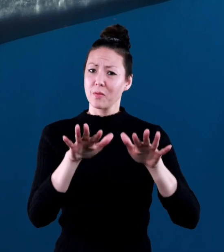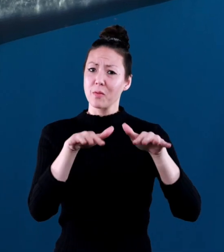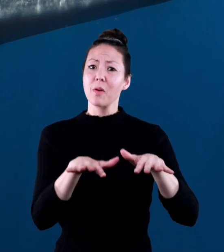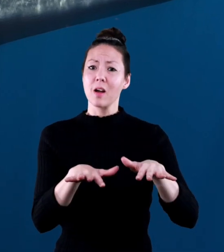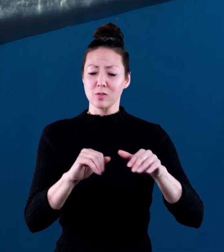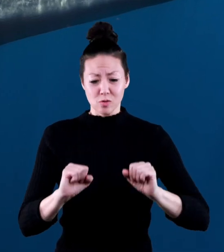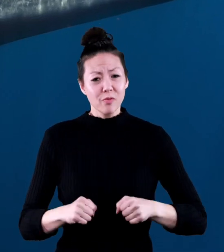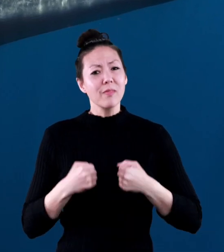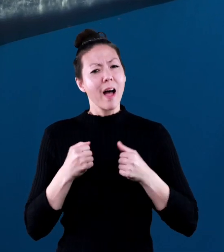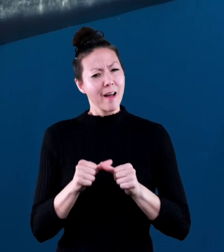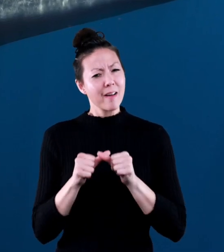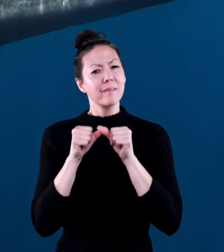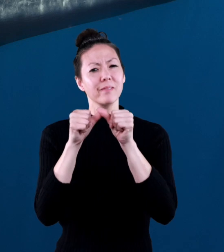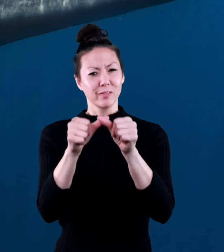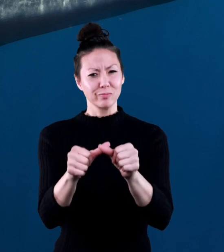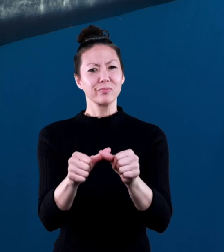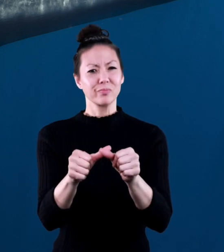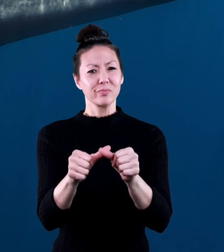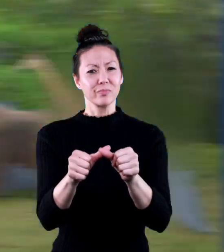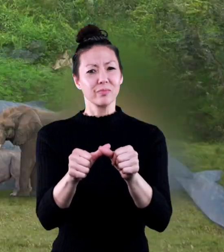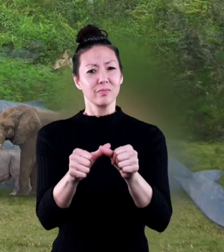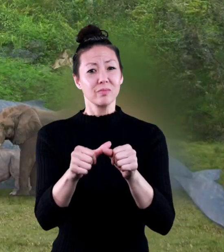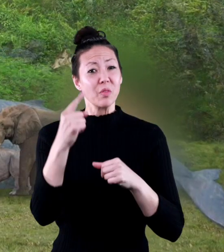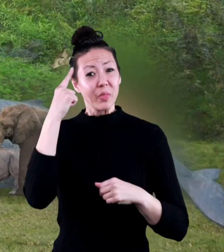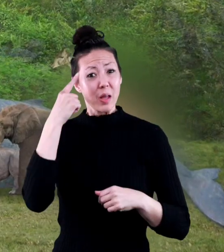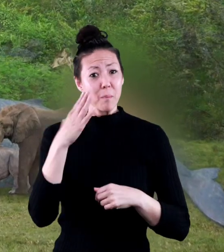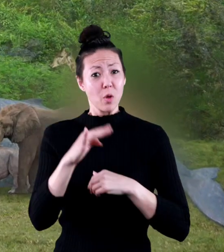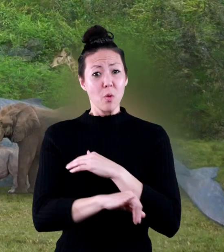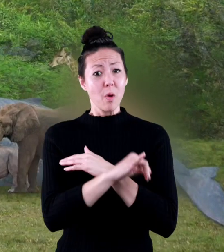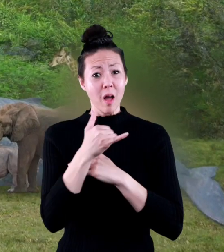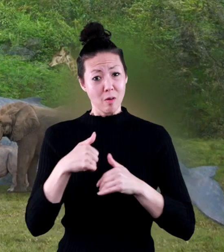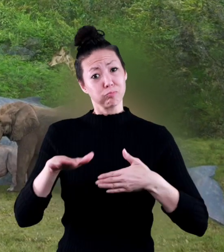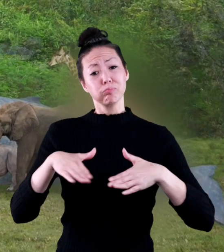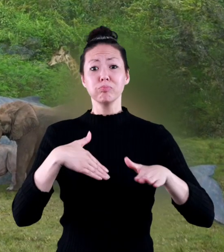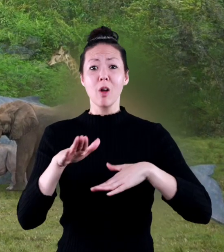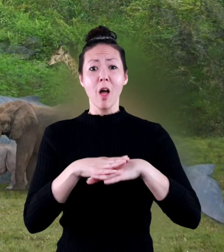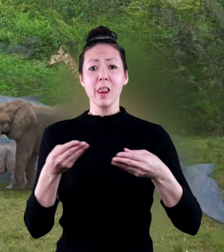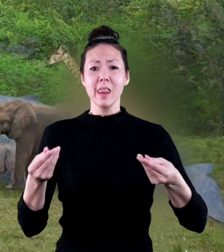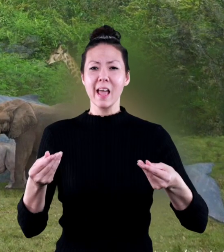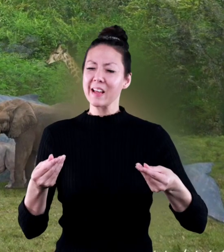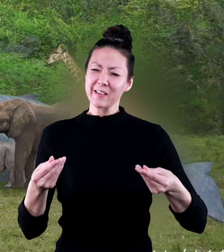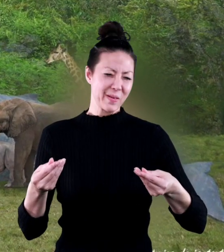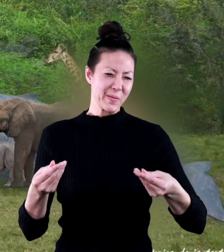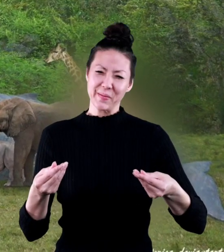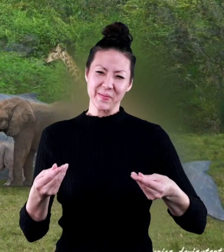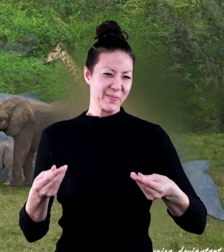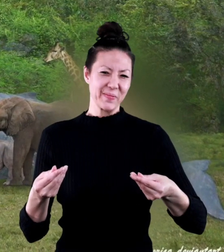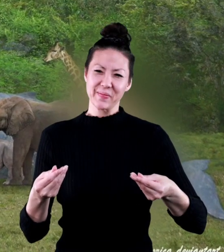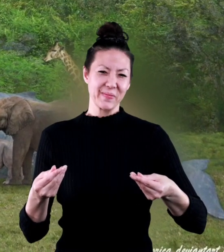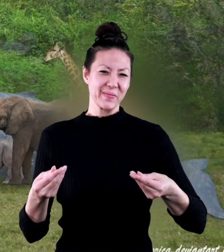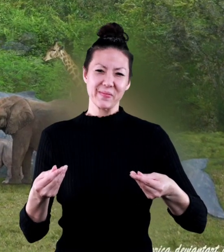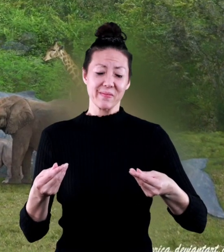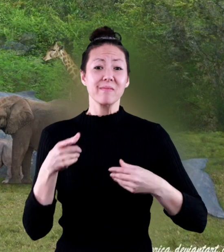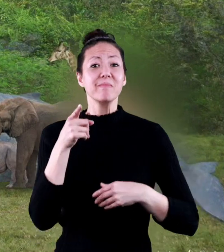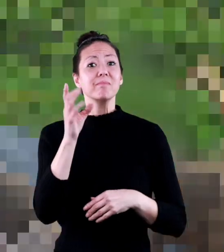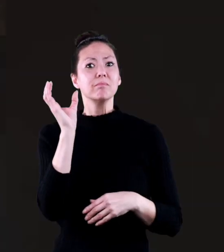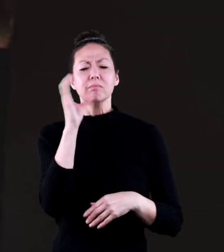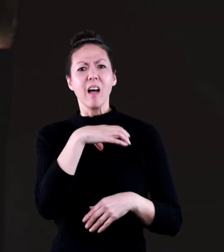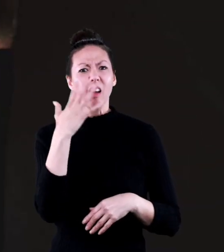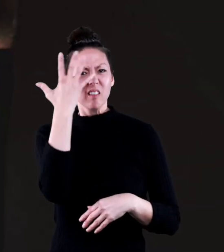clean sea water to survive and thrive. I don't think a blue whale would walk very easily on land. Do you?